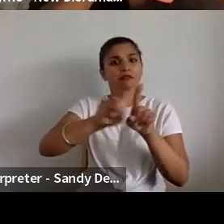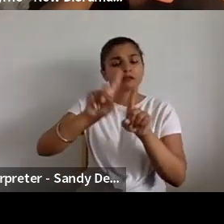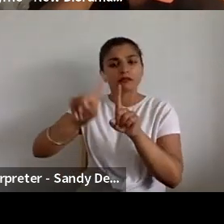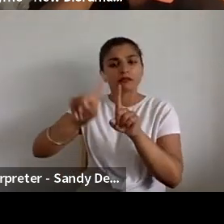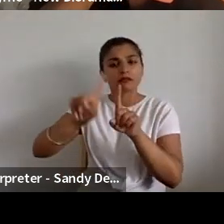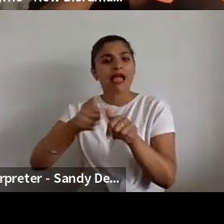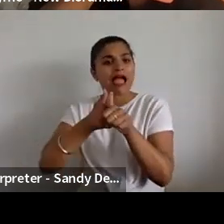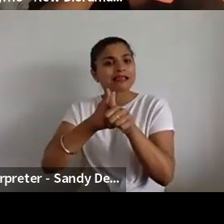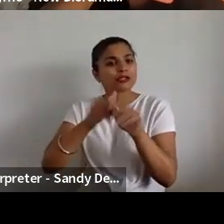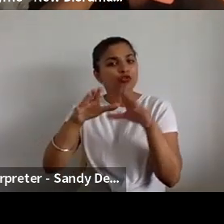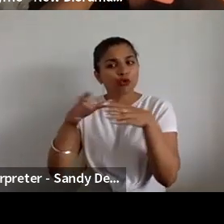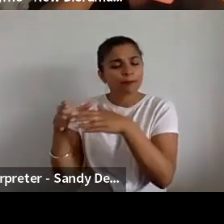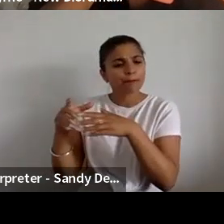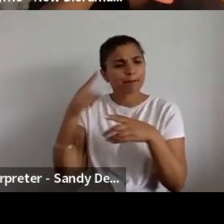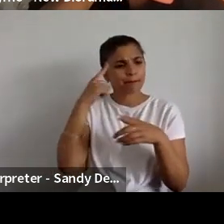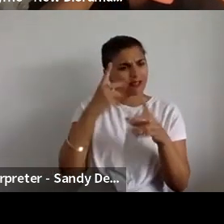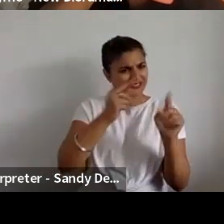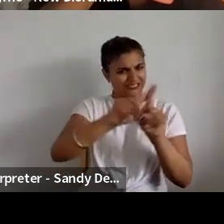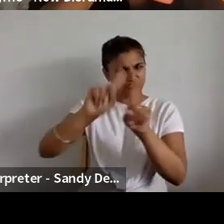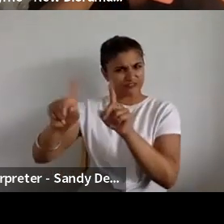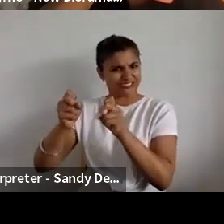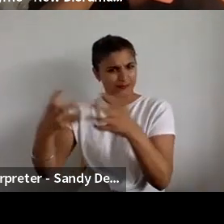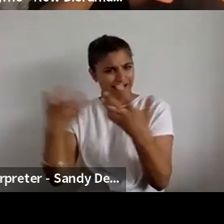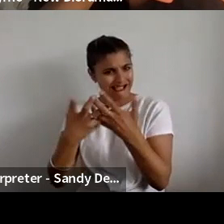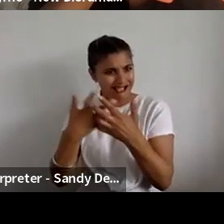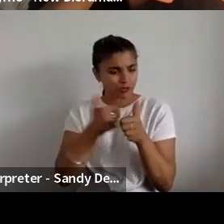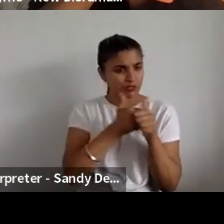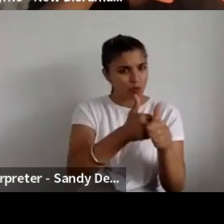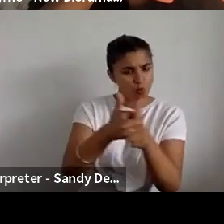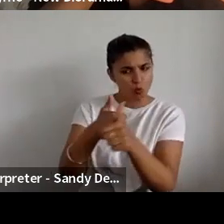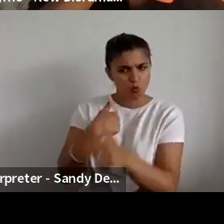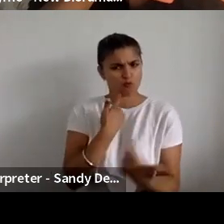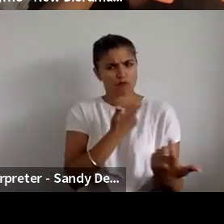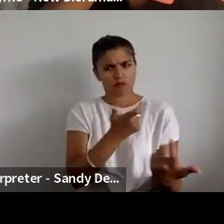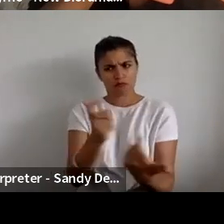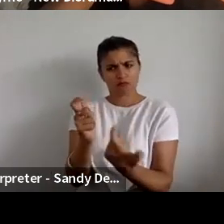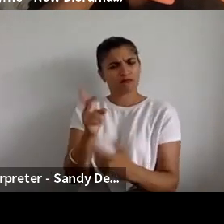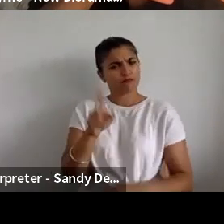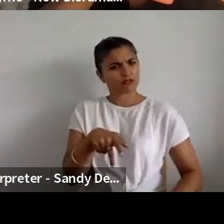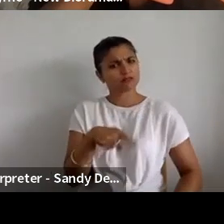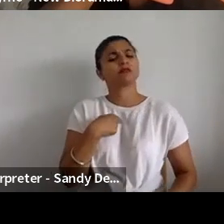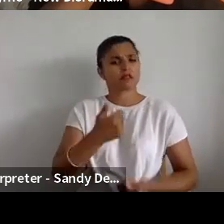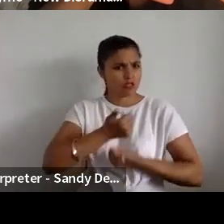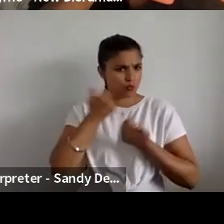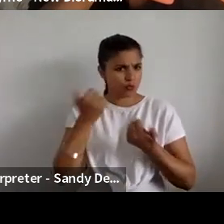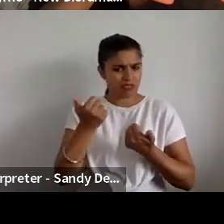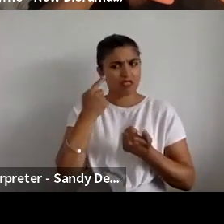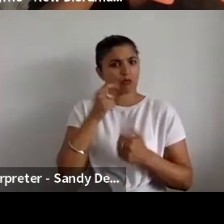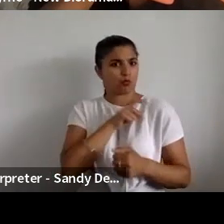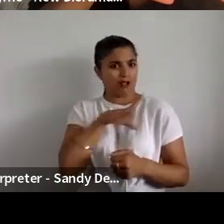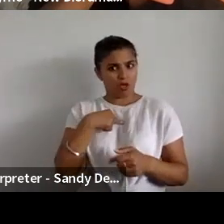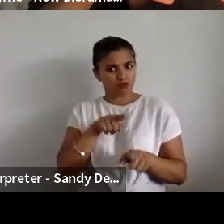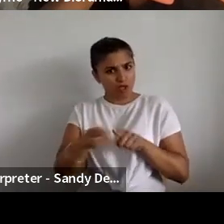and so we thought we would try it too as it seemed like the most logical approach for the opportunity and the time that it was out.